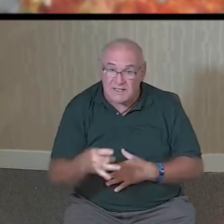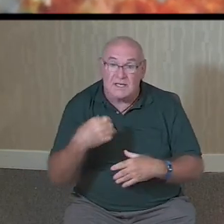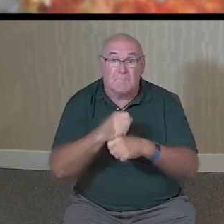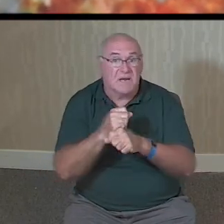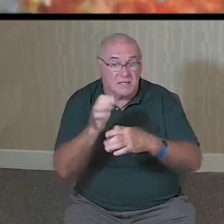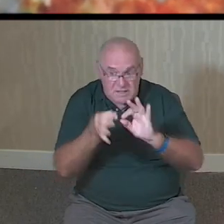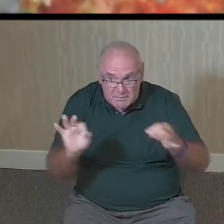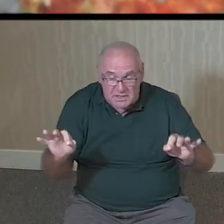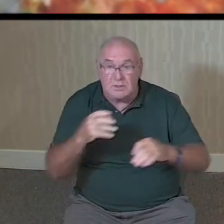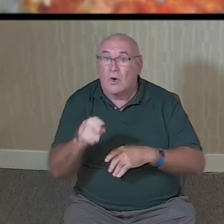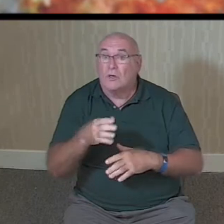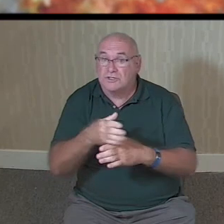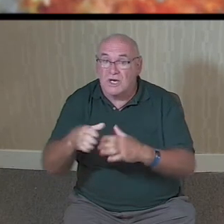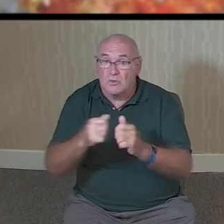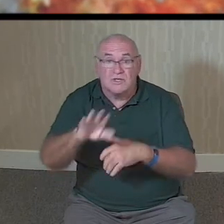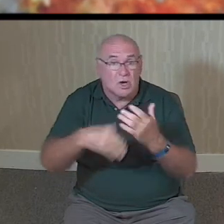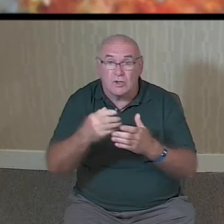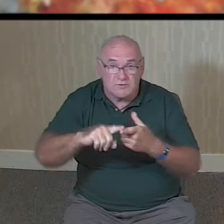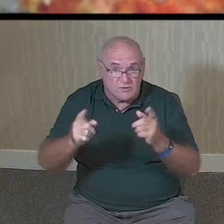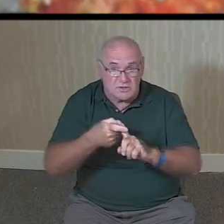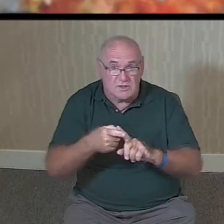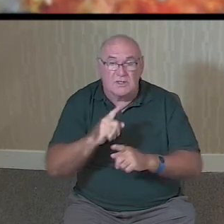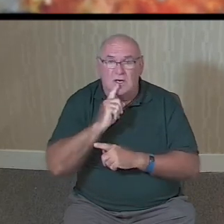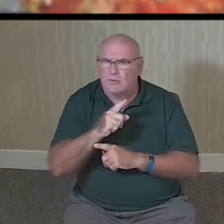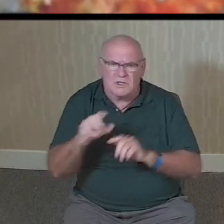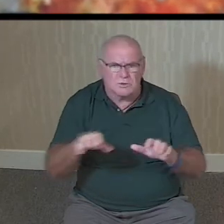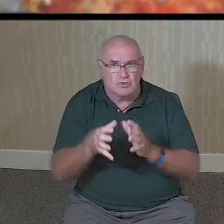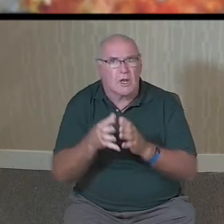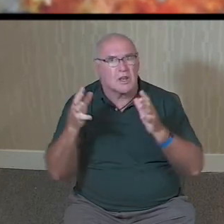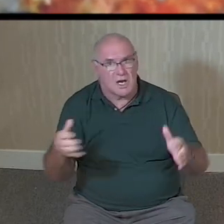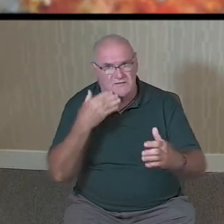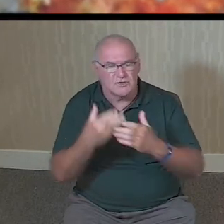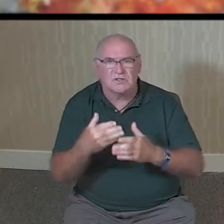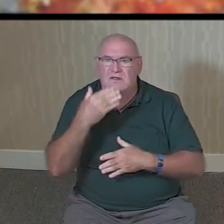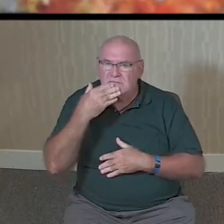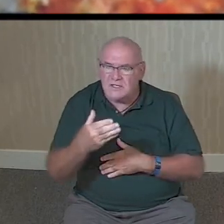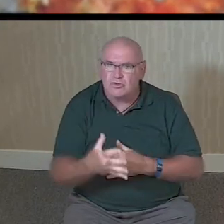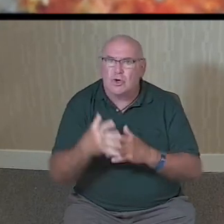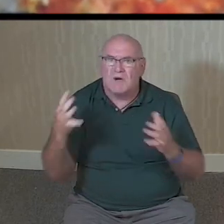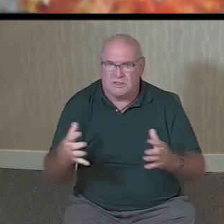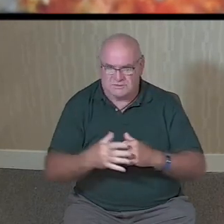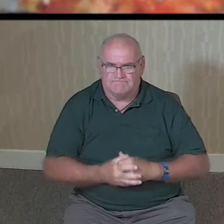comment about us, or to share it with all your friends. It will do a great deal of good. Thank you so much.